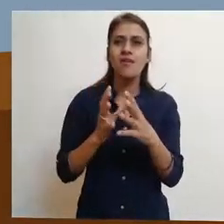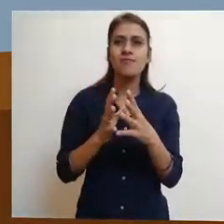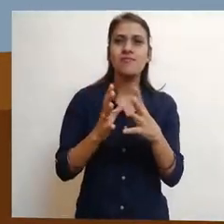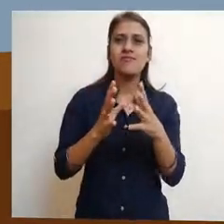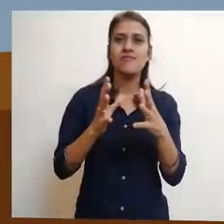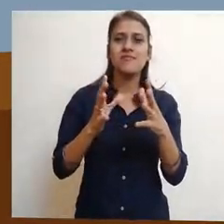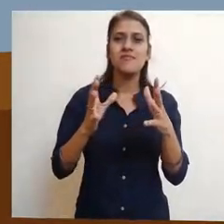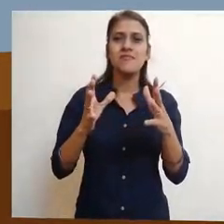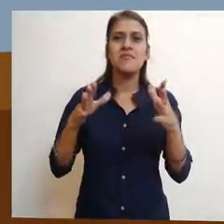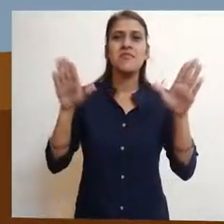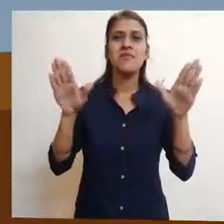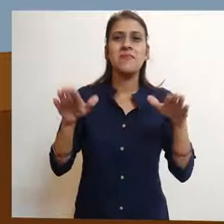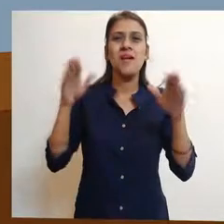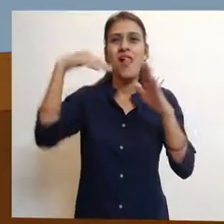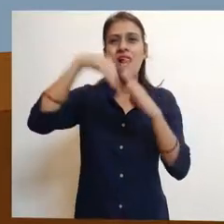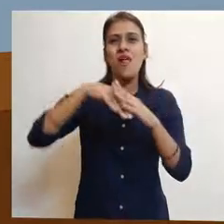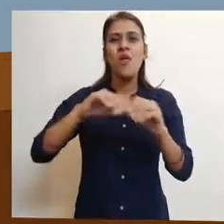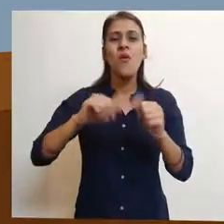her eggs.